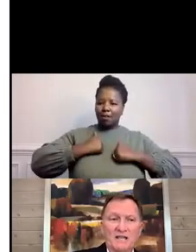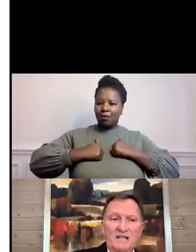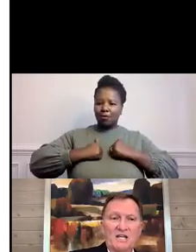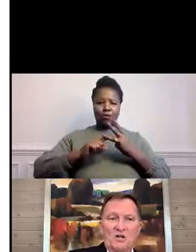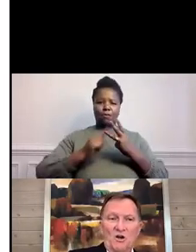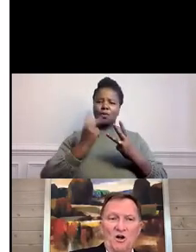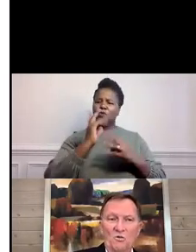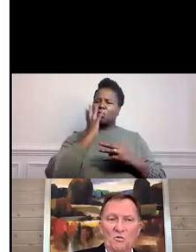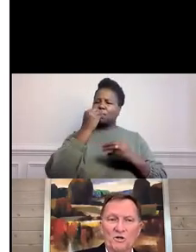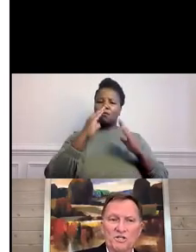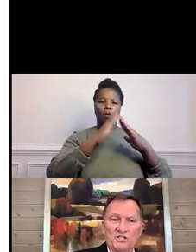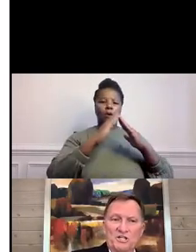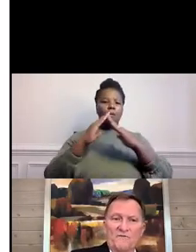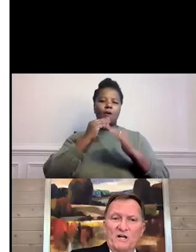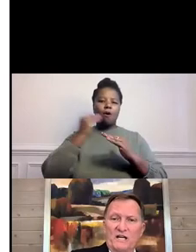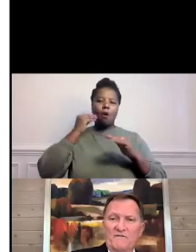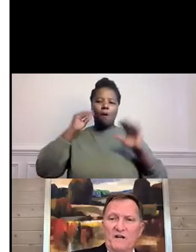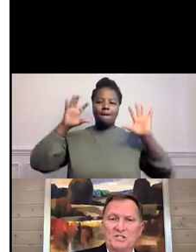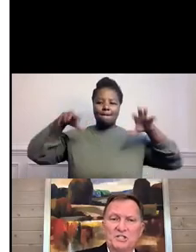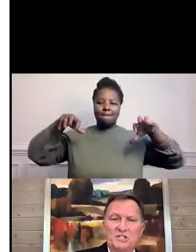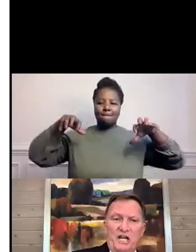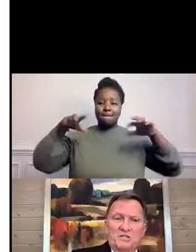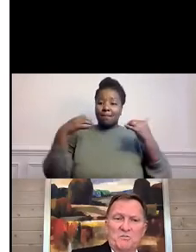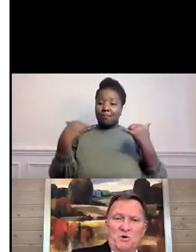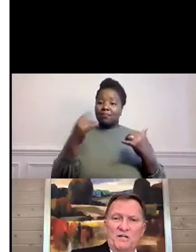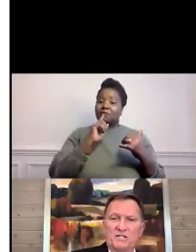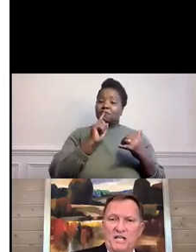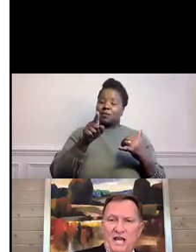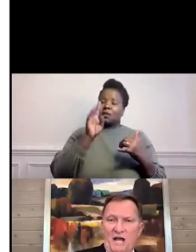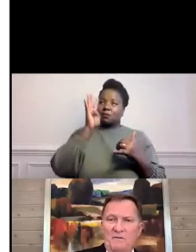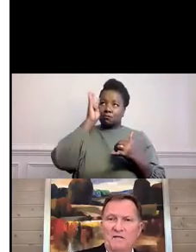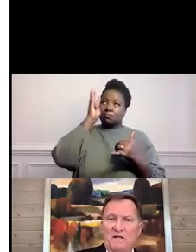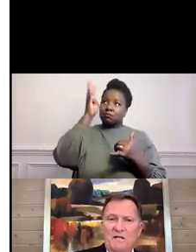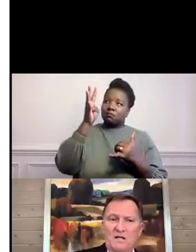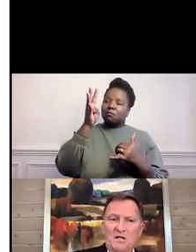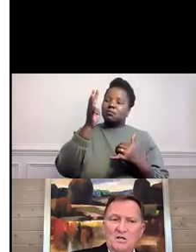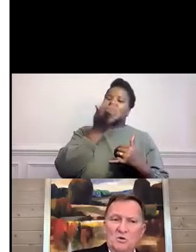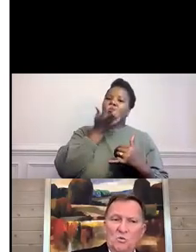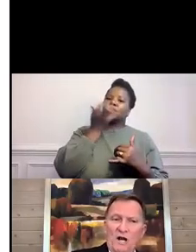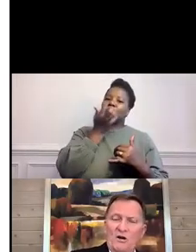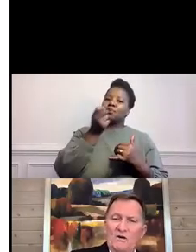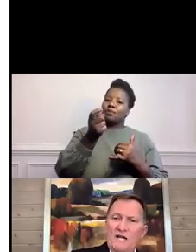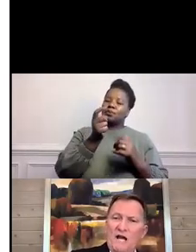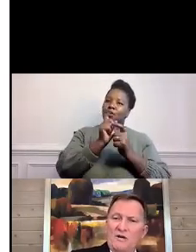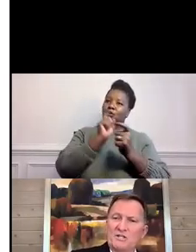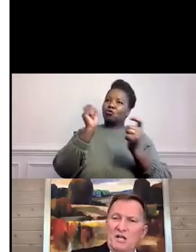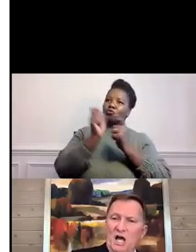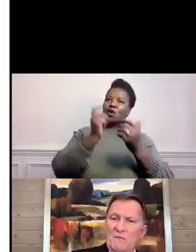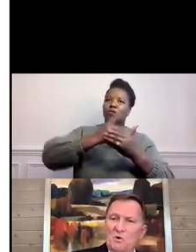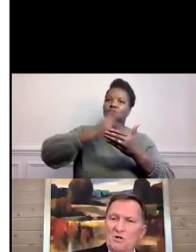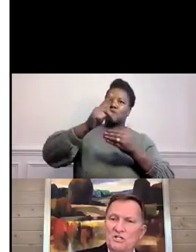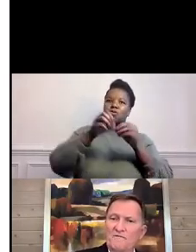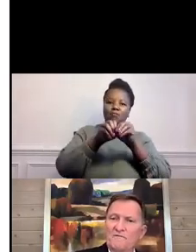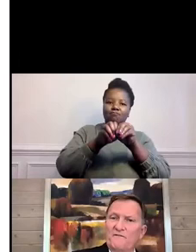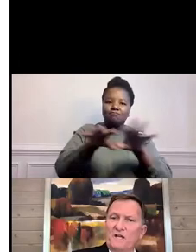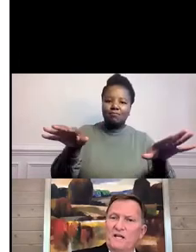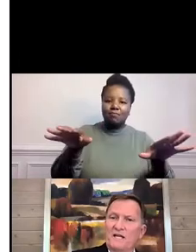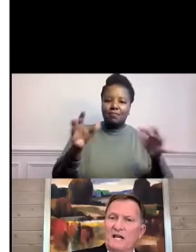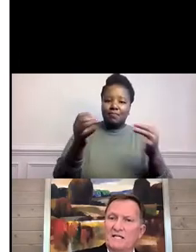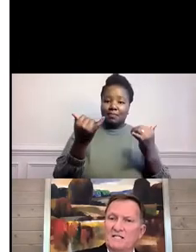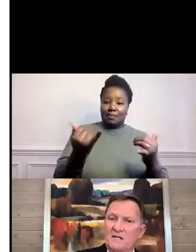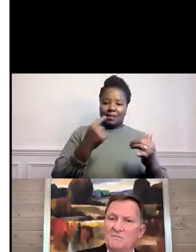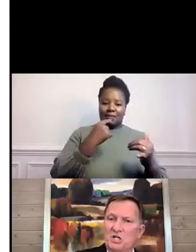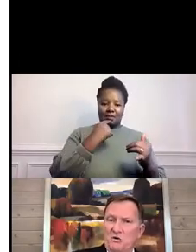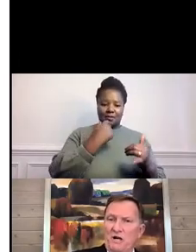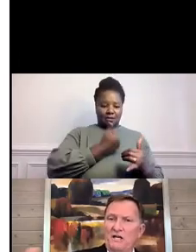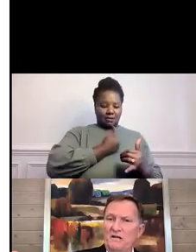These all were just different innovation change projects that happened to where now it's a lot more self-fulfilling